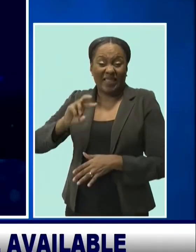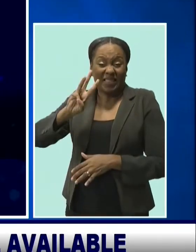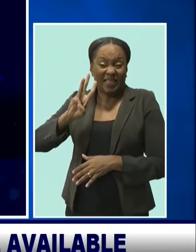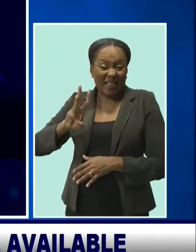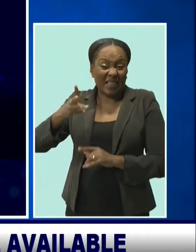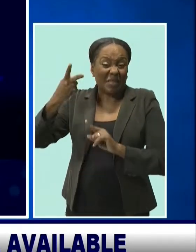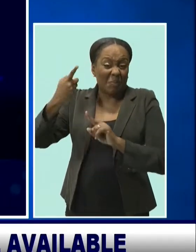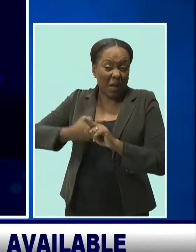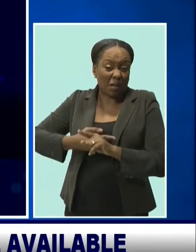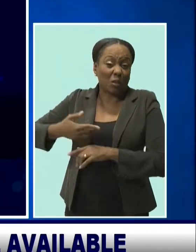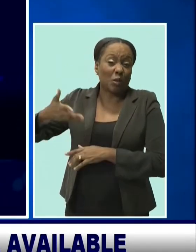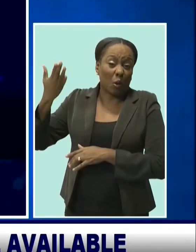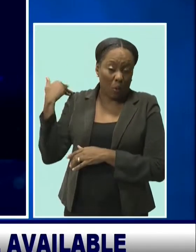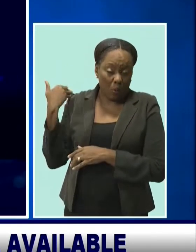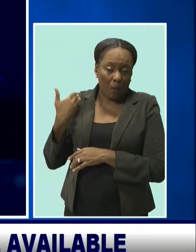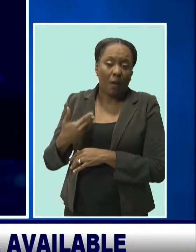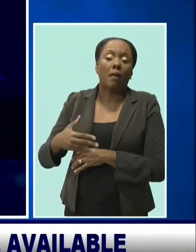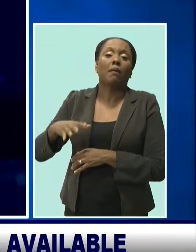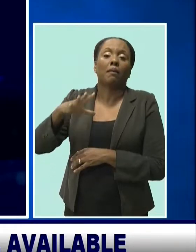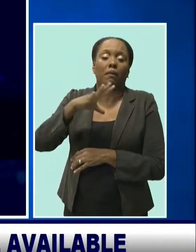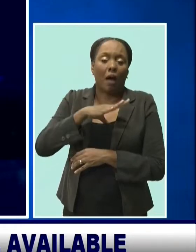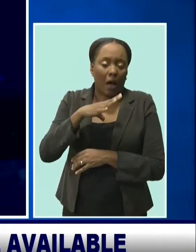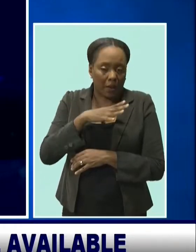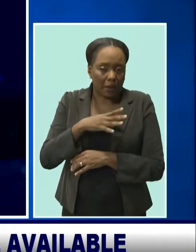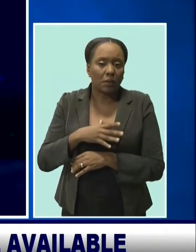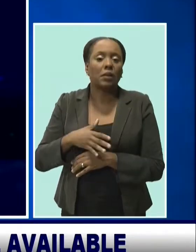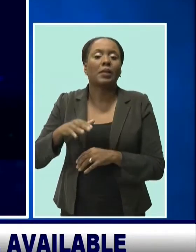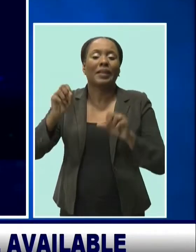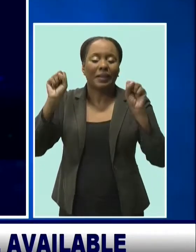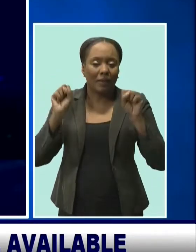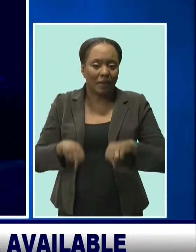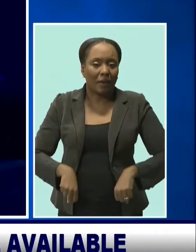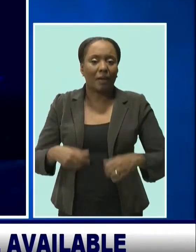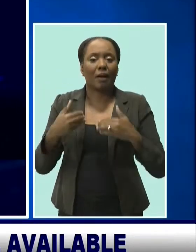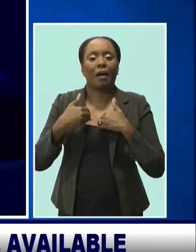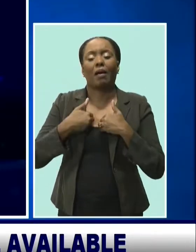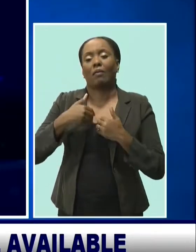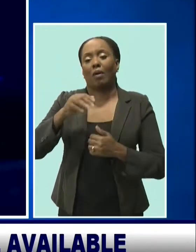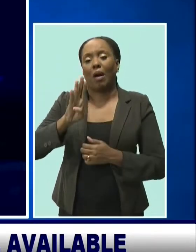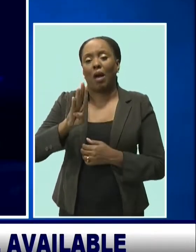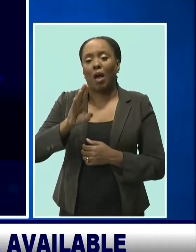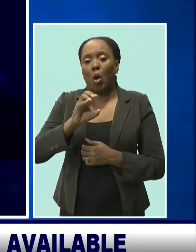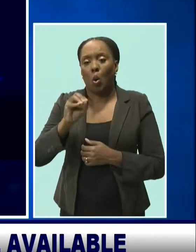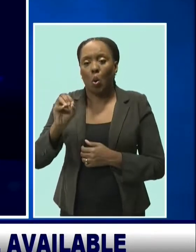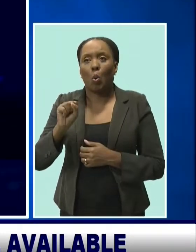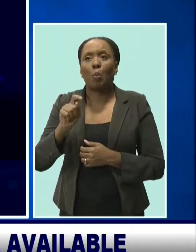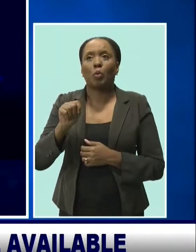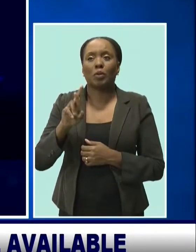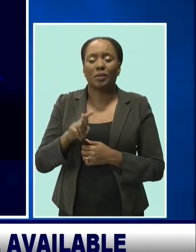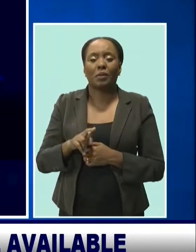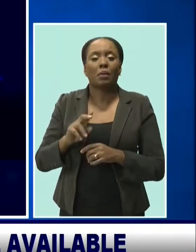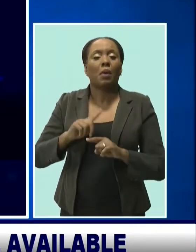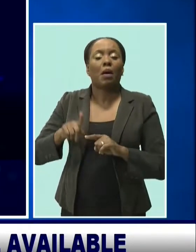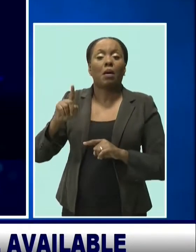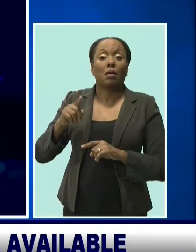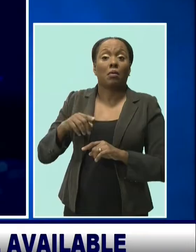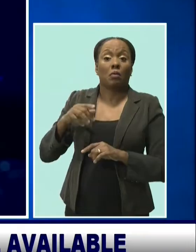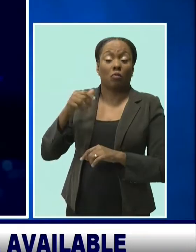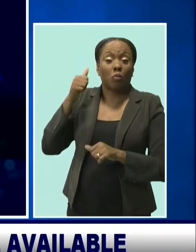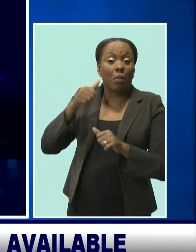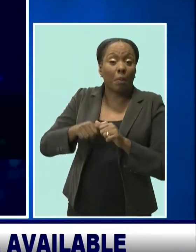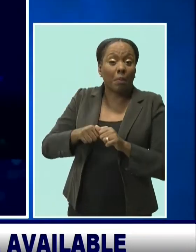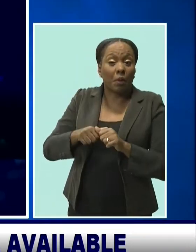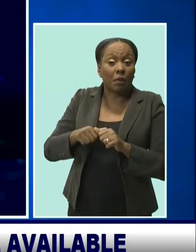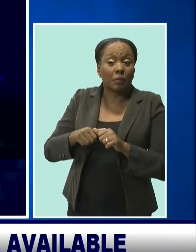have your first dose, you have your second dose, and then you wait six months before you have your booster. I want the first people, the first